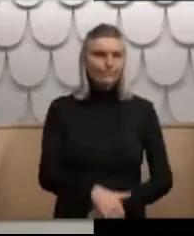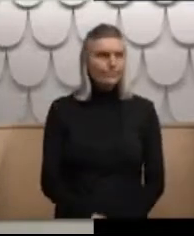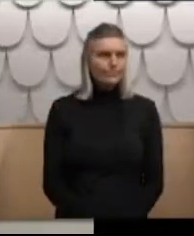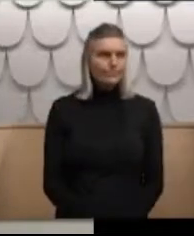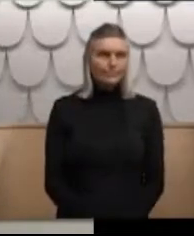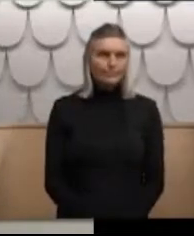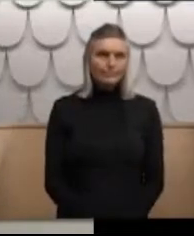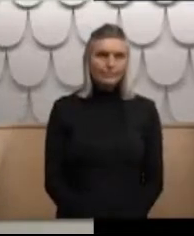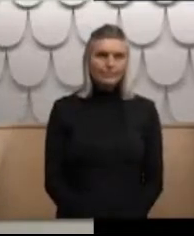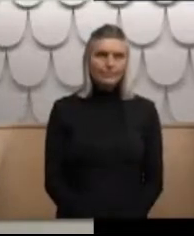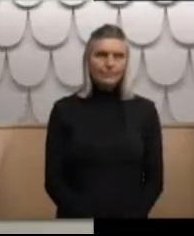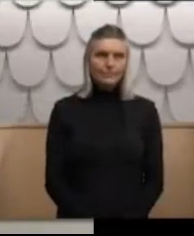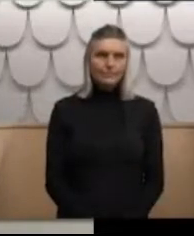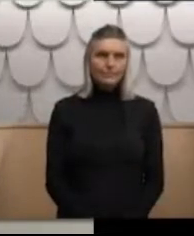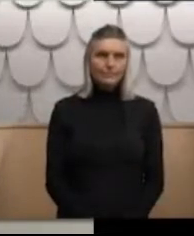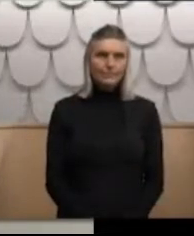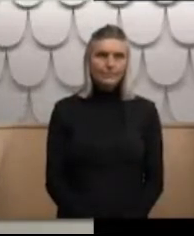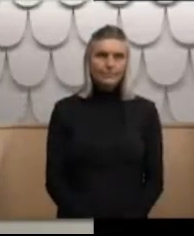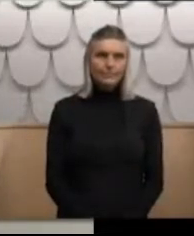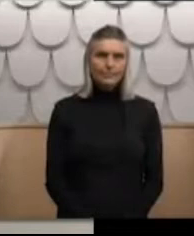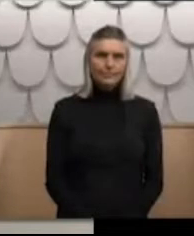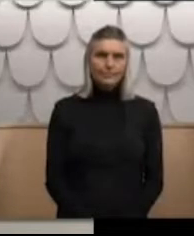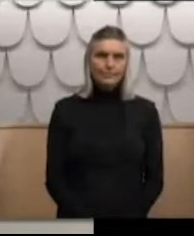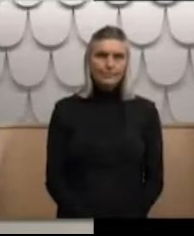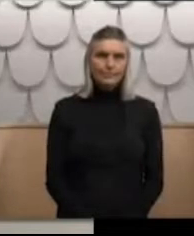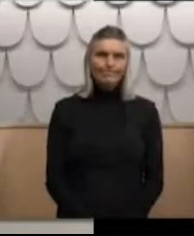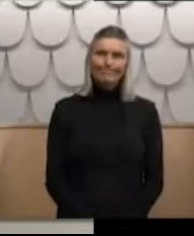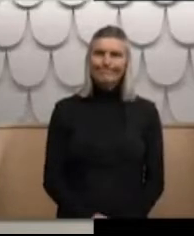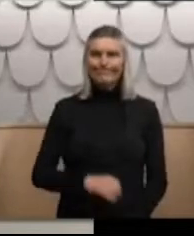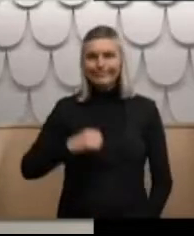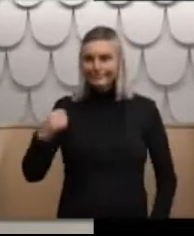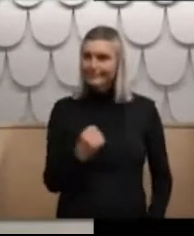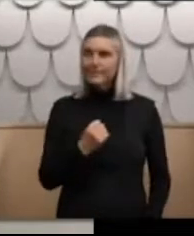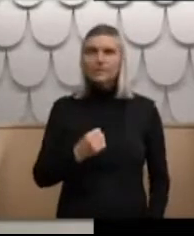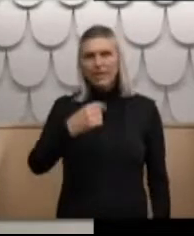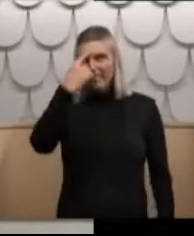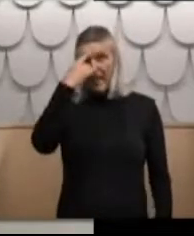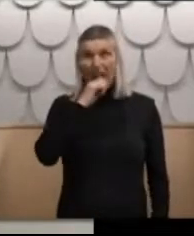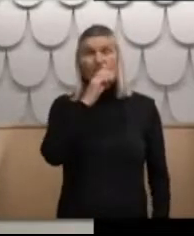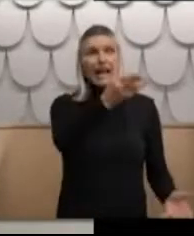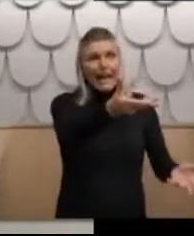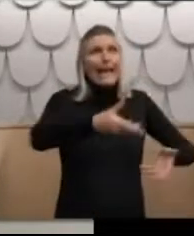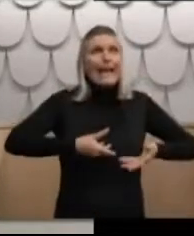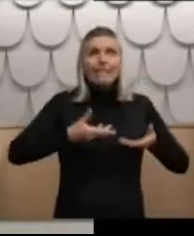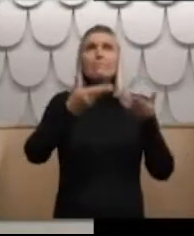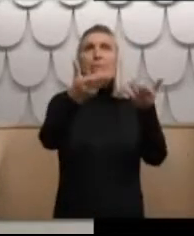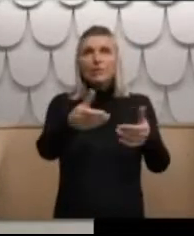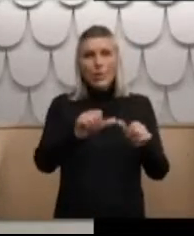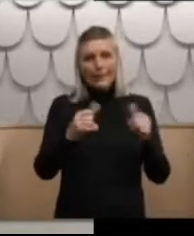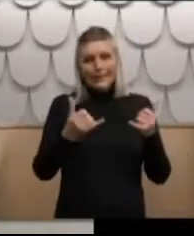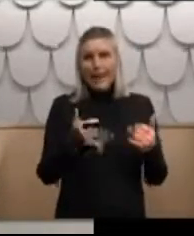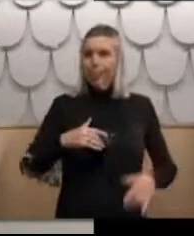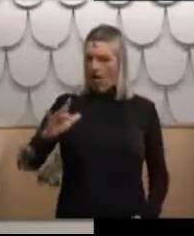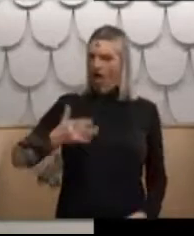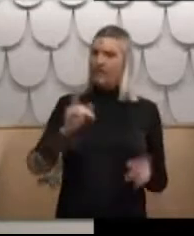I can't help but think that the rest of my childhood would have turned out differently if I had been allowed to go and live with that